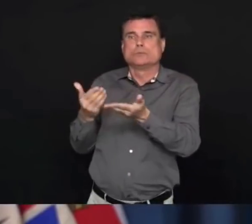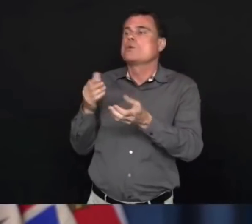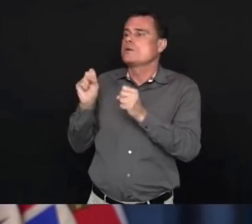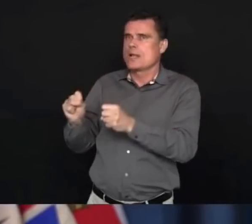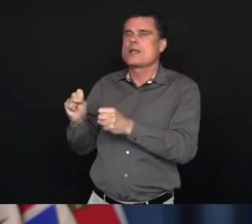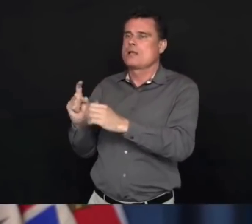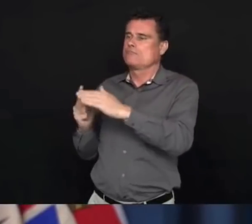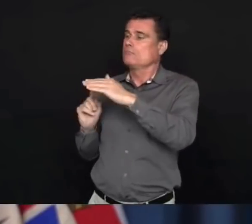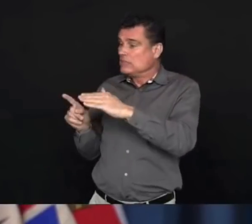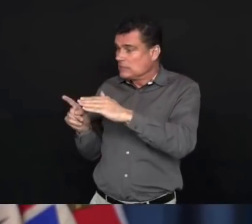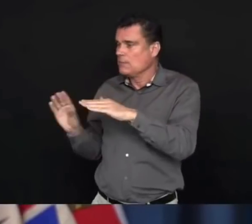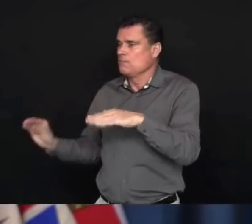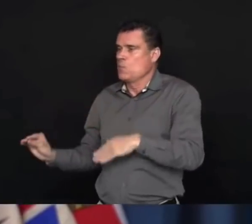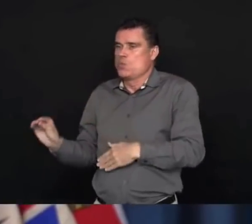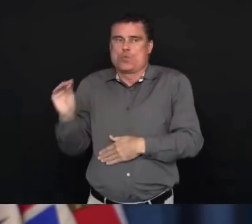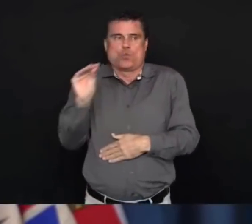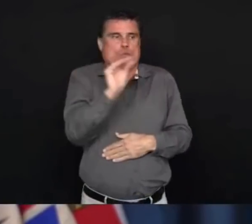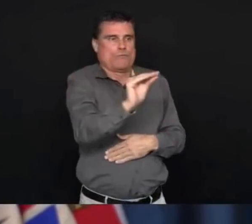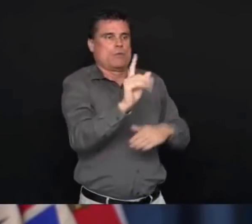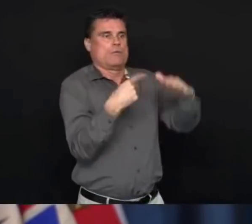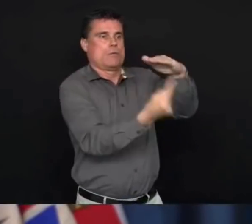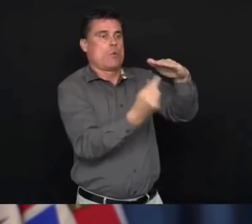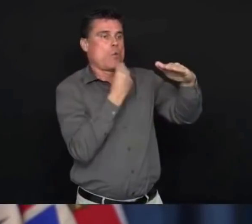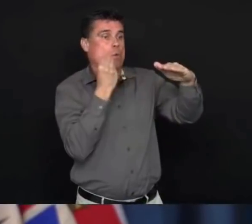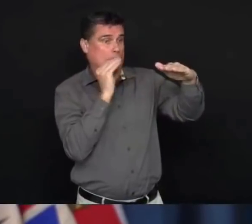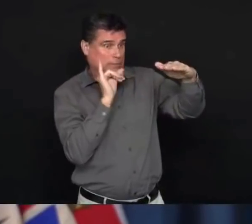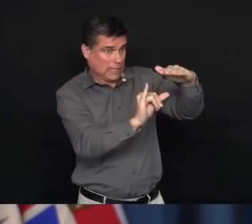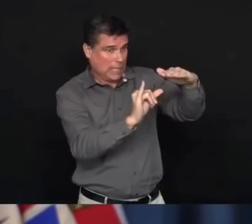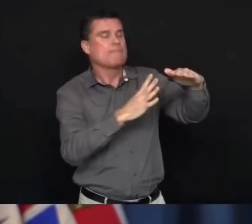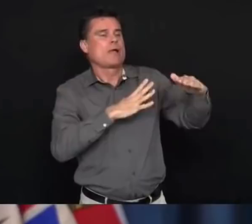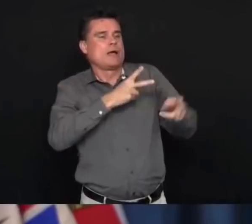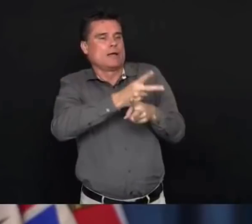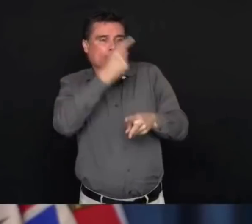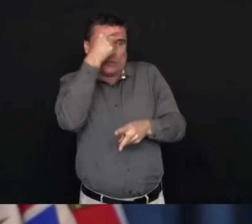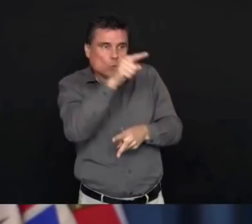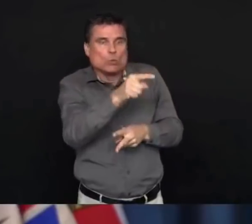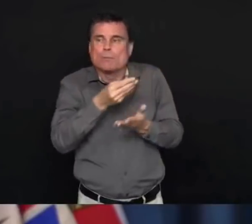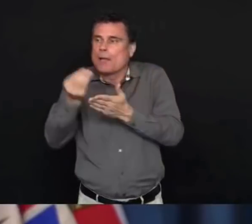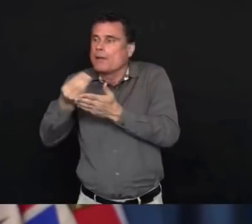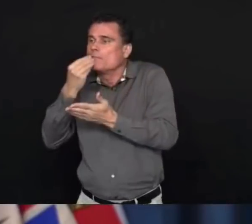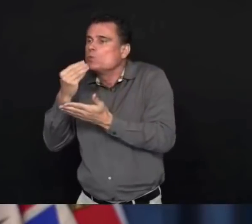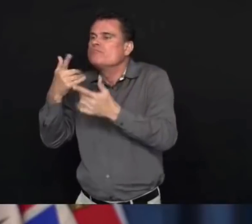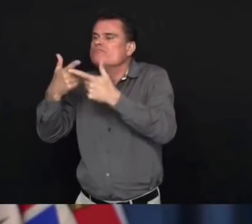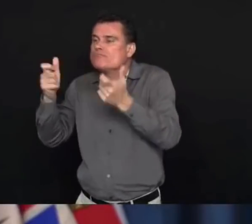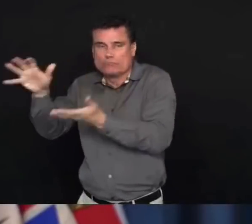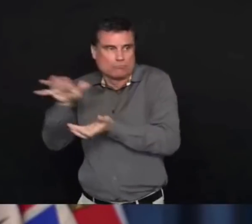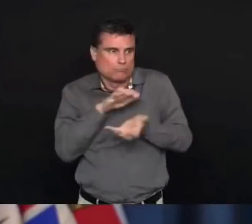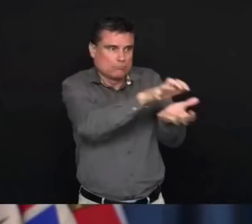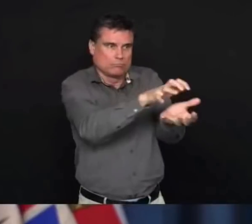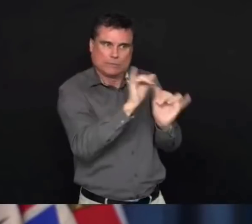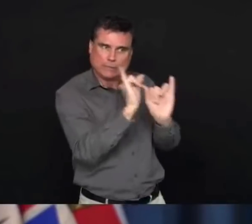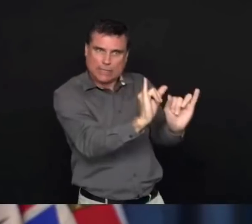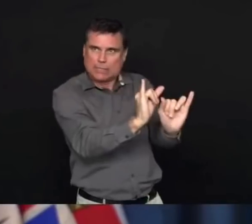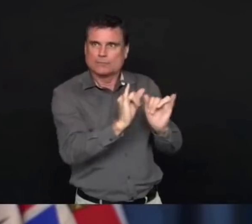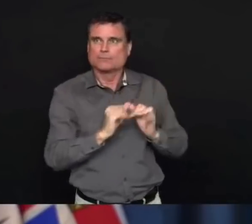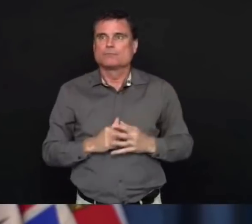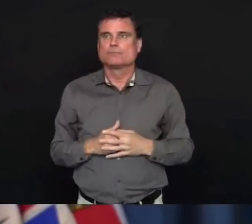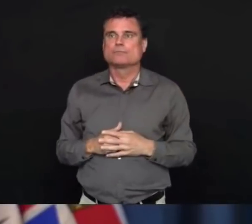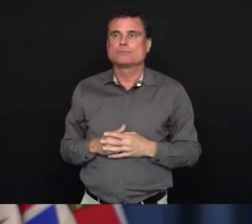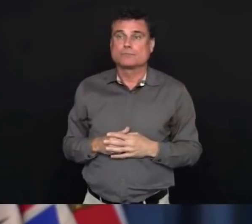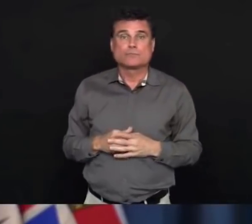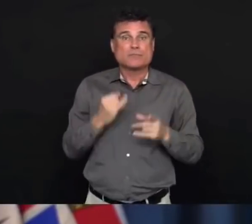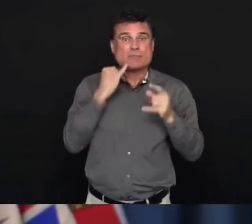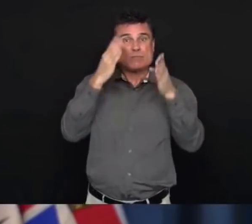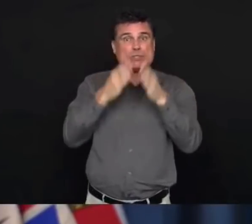to follow the measures that we need them to take and that they are able to be connected quickly to health services if those are needed